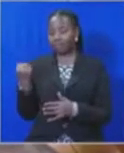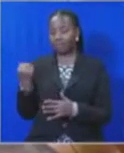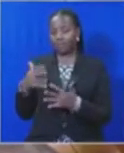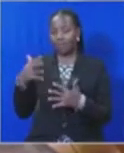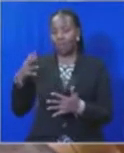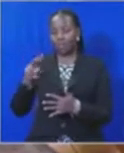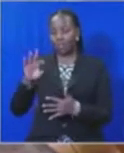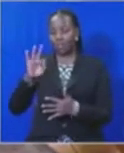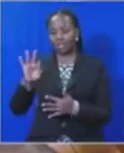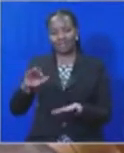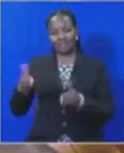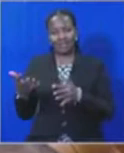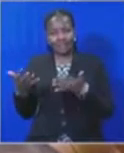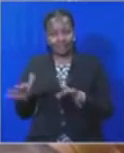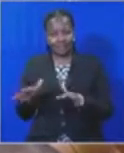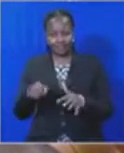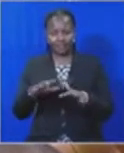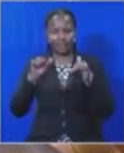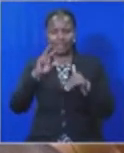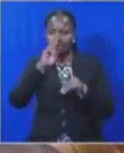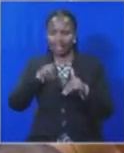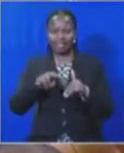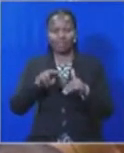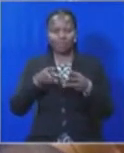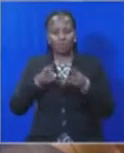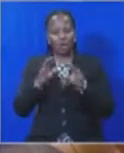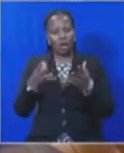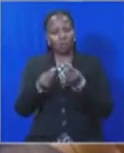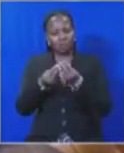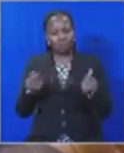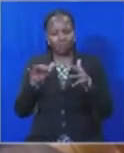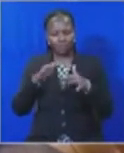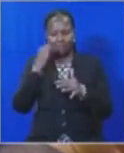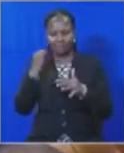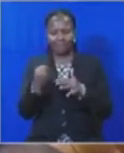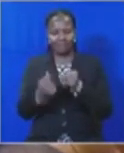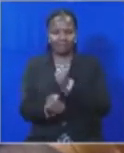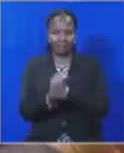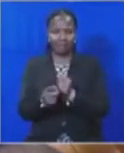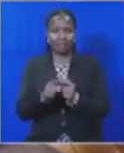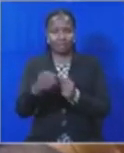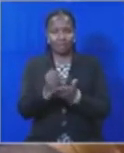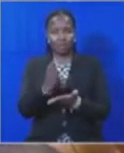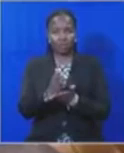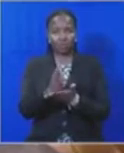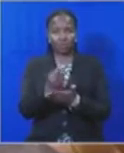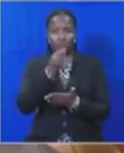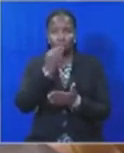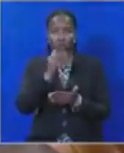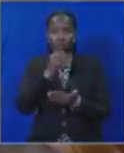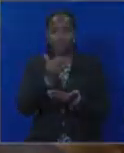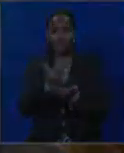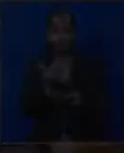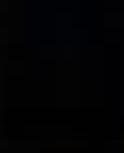to reverse this unacceptable targeting of farmers and farm workers and find ways to guarantee food security in South Africa.